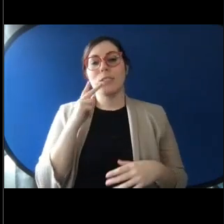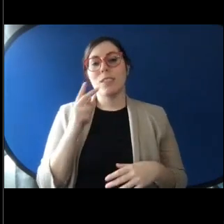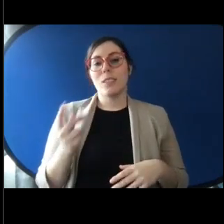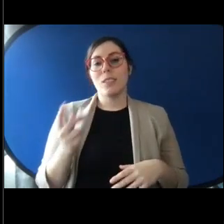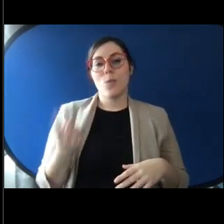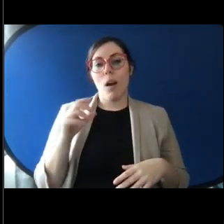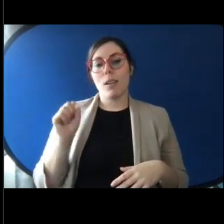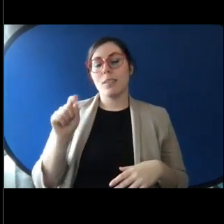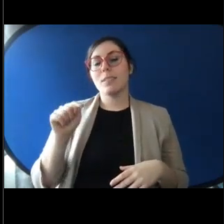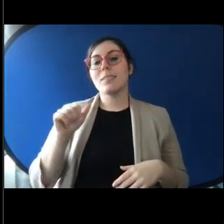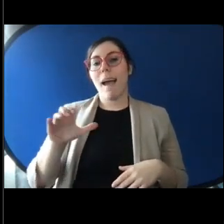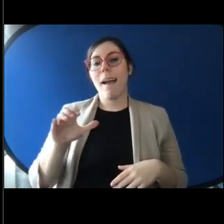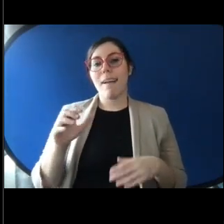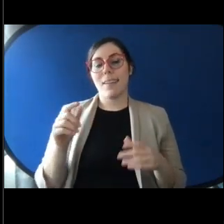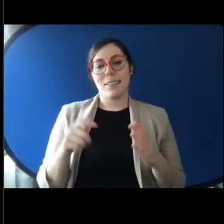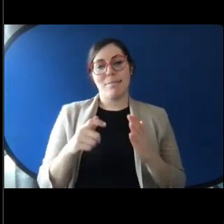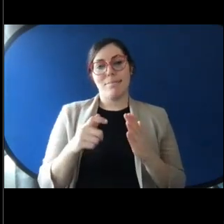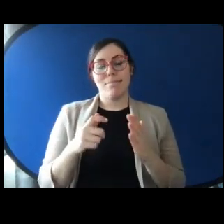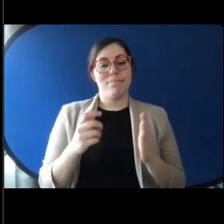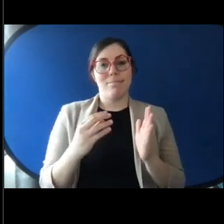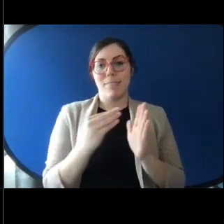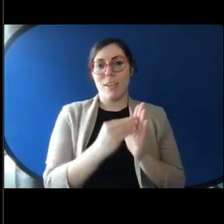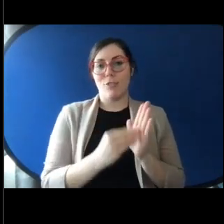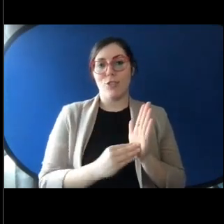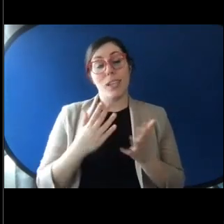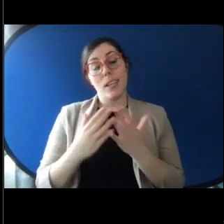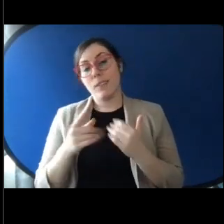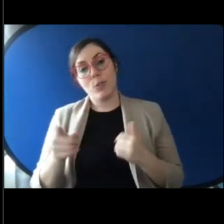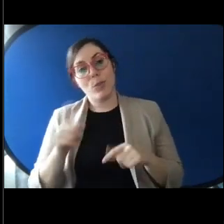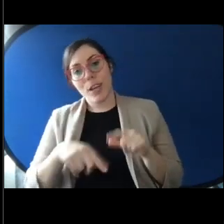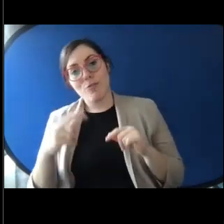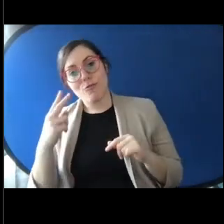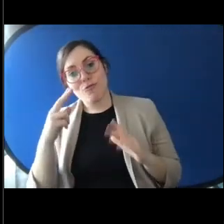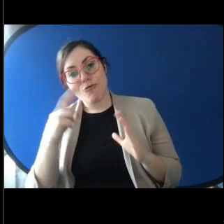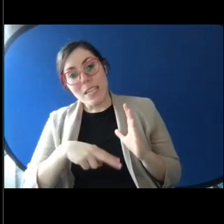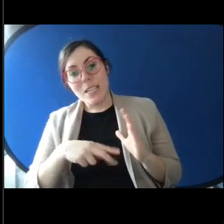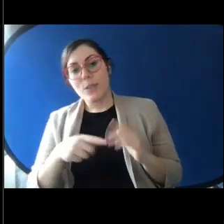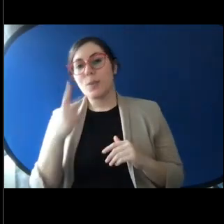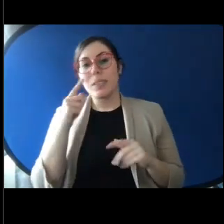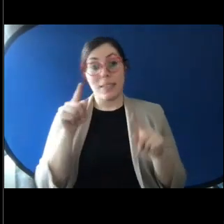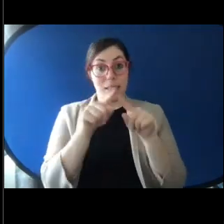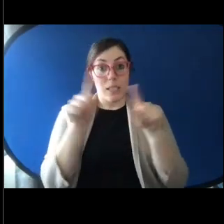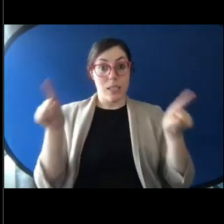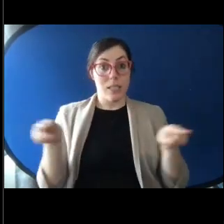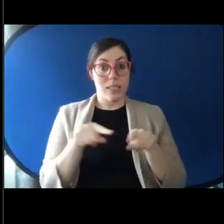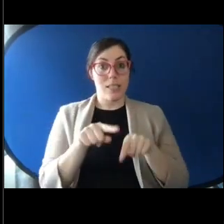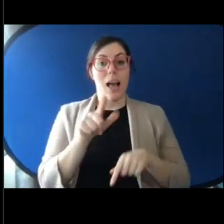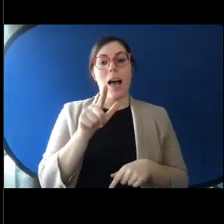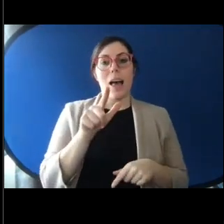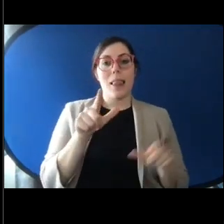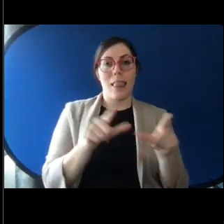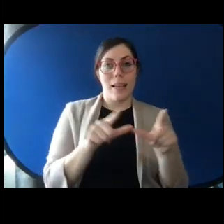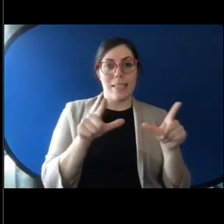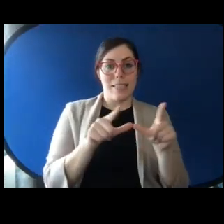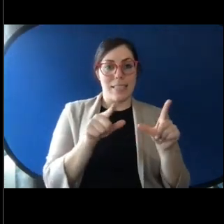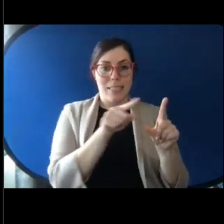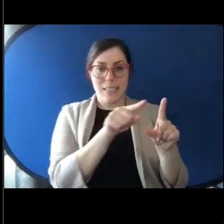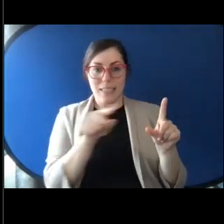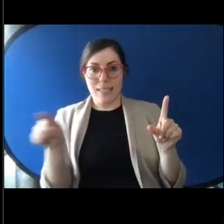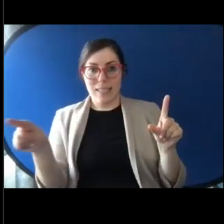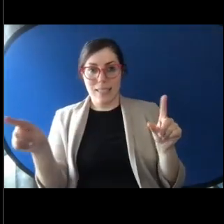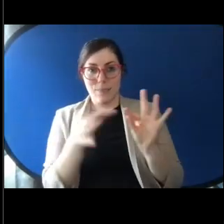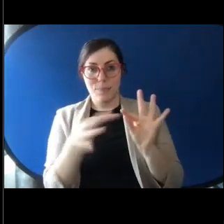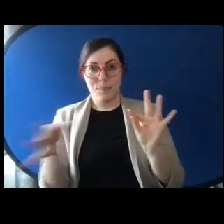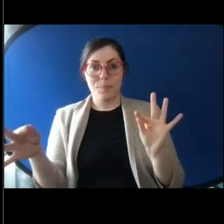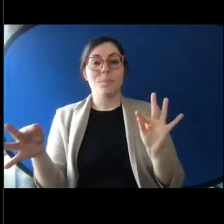catalog entry. And even if you can't read code, you can still see license colon CC by 4.0. So this